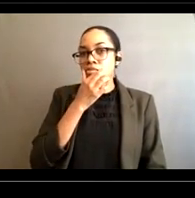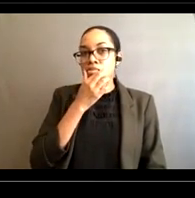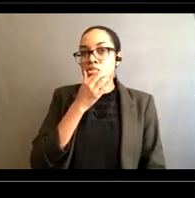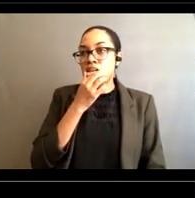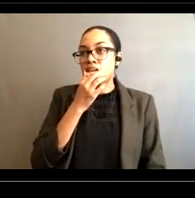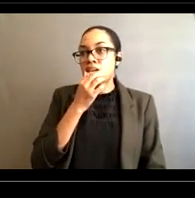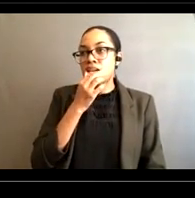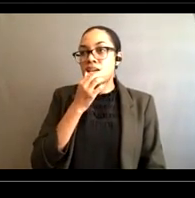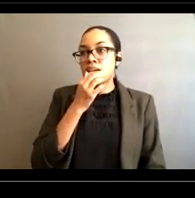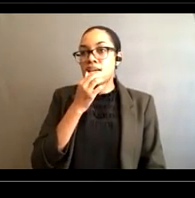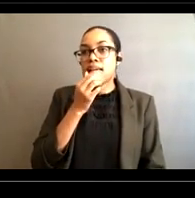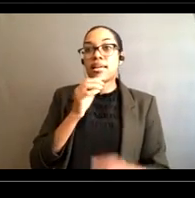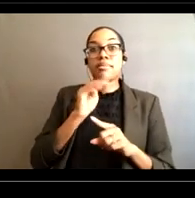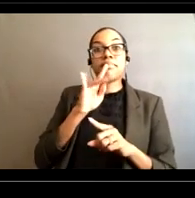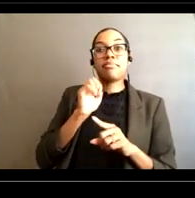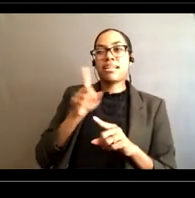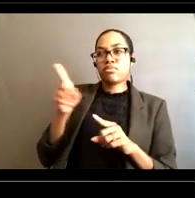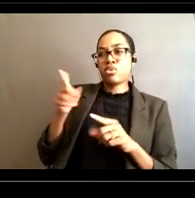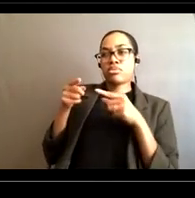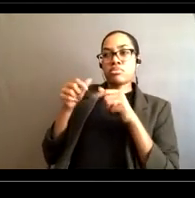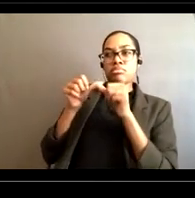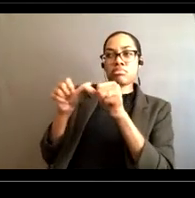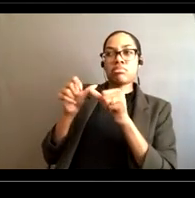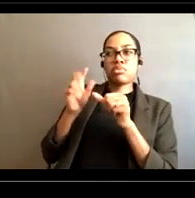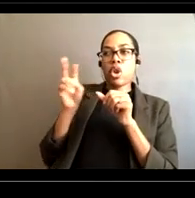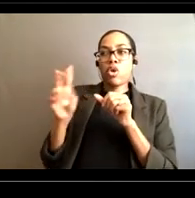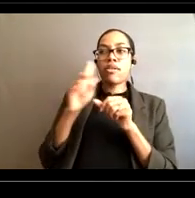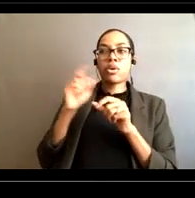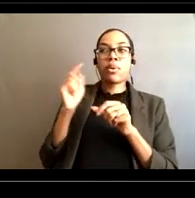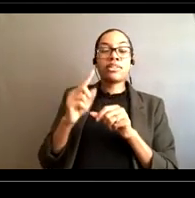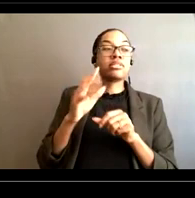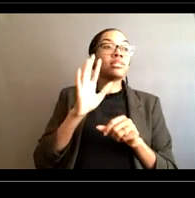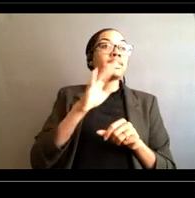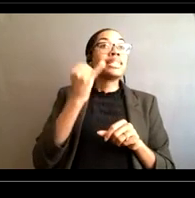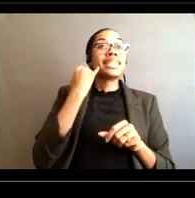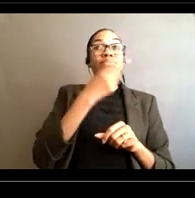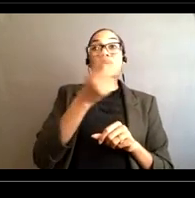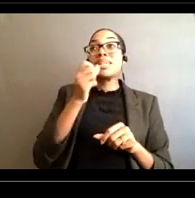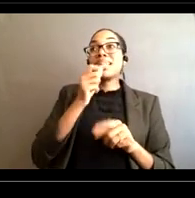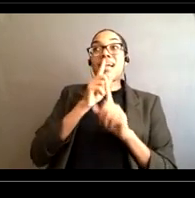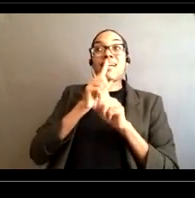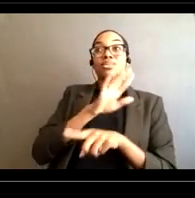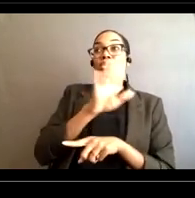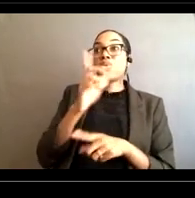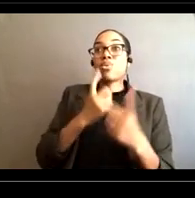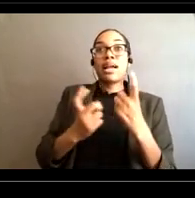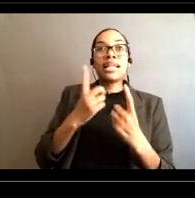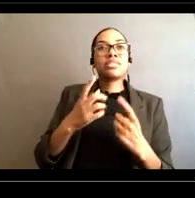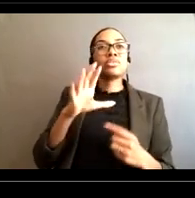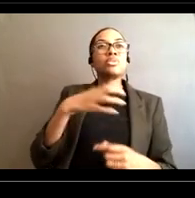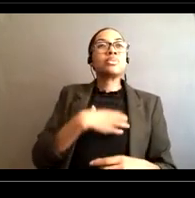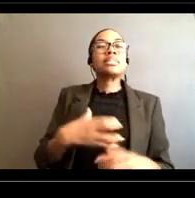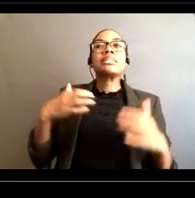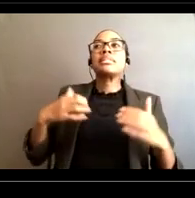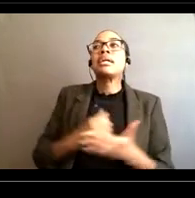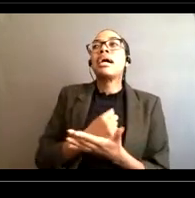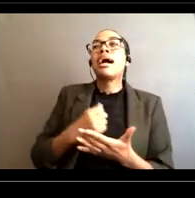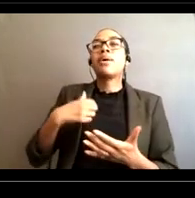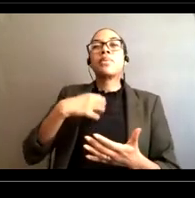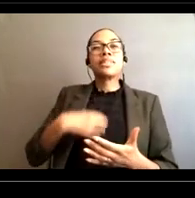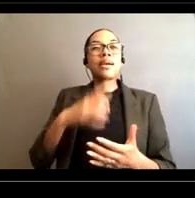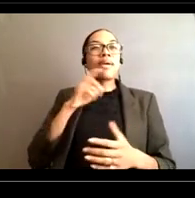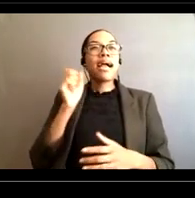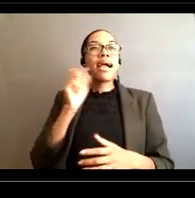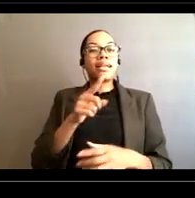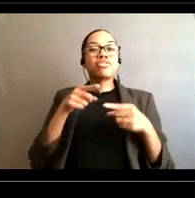While you're looking there christina, this is mike if we didn't get to a question today Or if you wish gosh, I would have asked a quite I wish I would have asked that